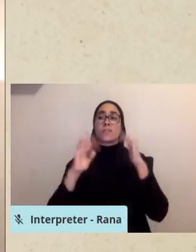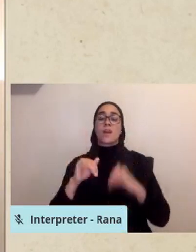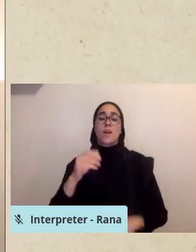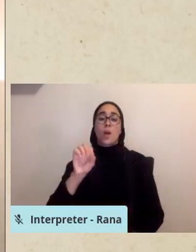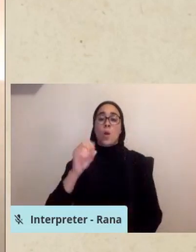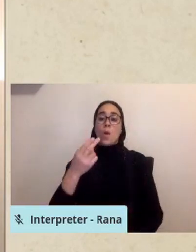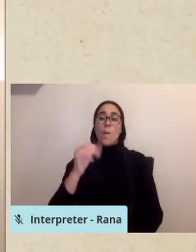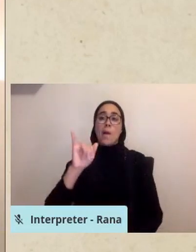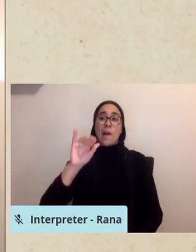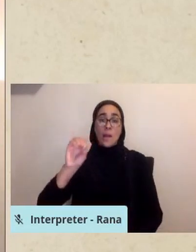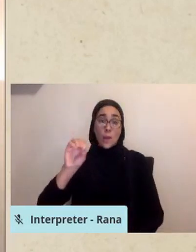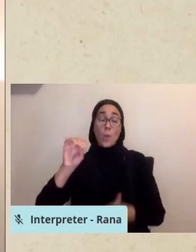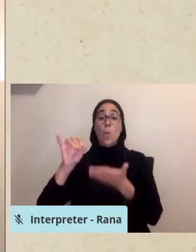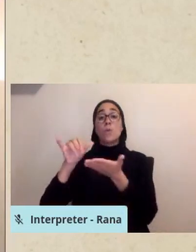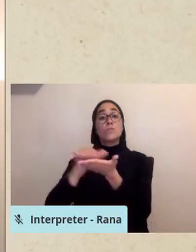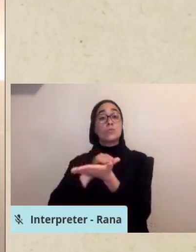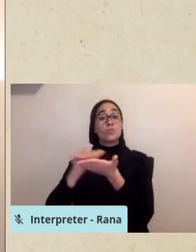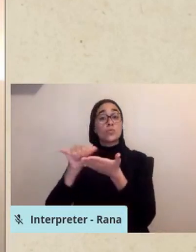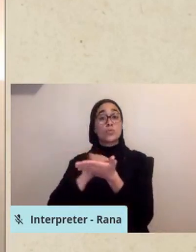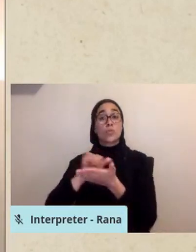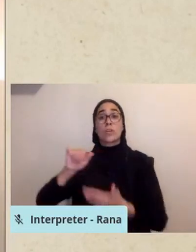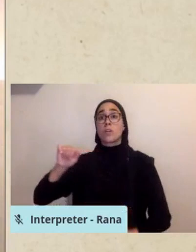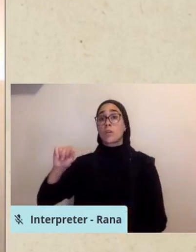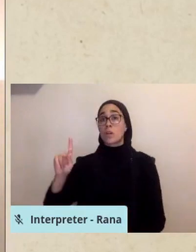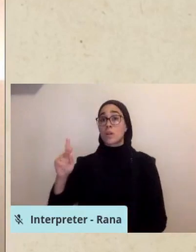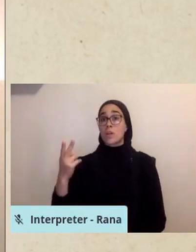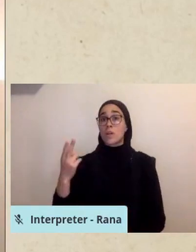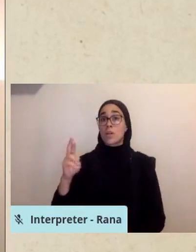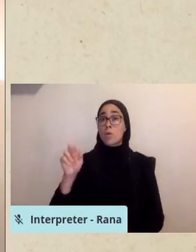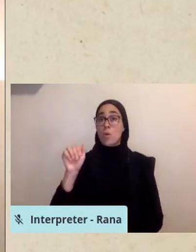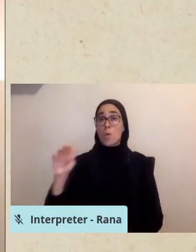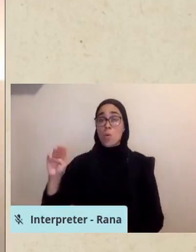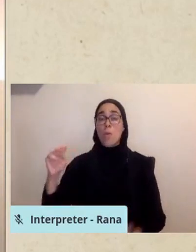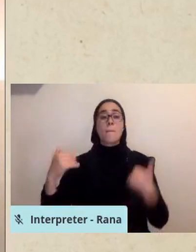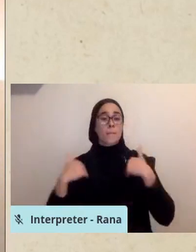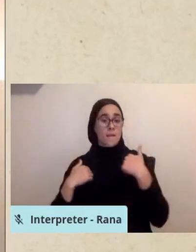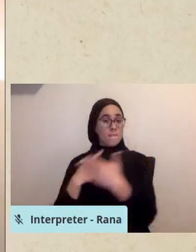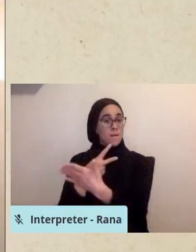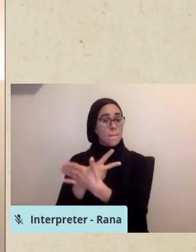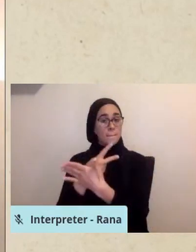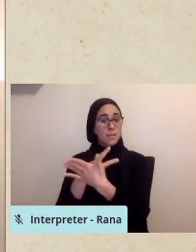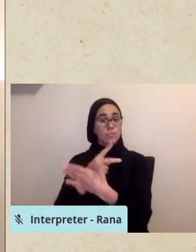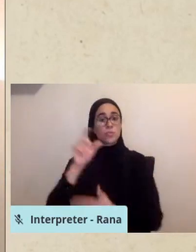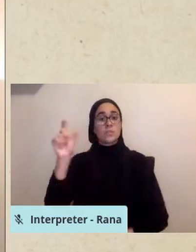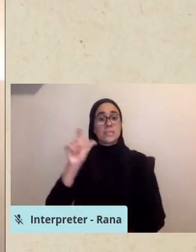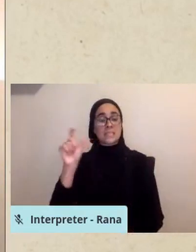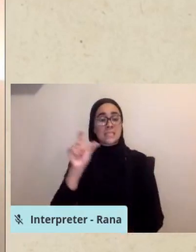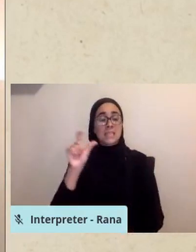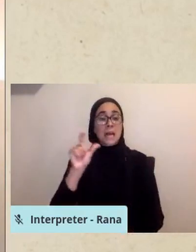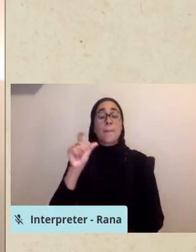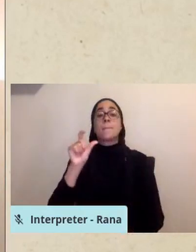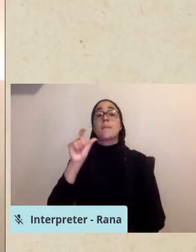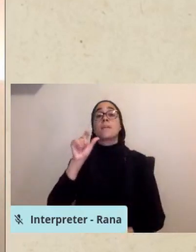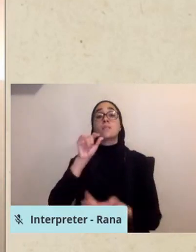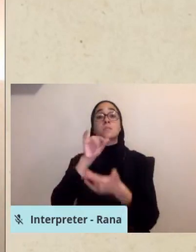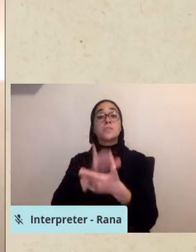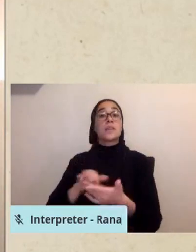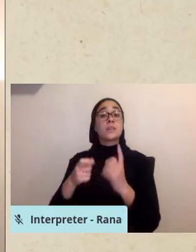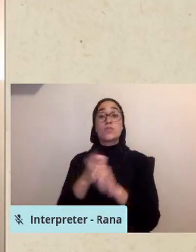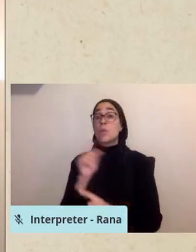New York. Khuram holds a Master of Divinity in Islamic chaplaincy from Bayan Islamic Graduate School,